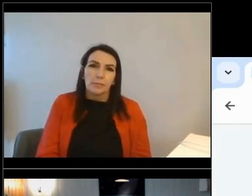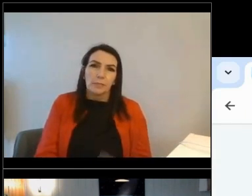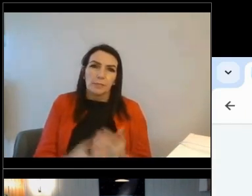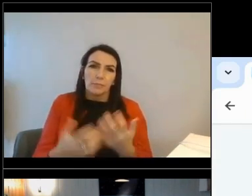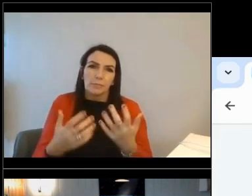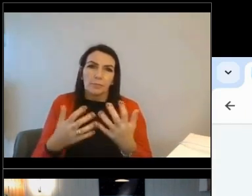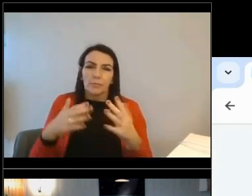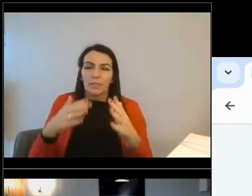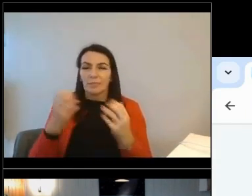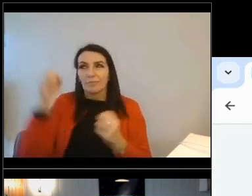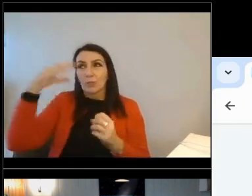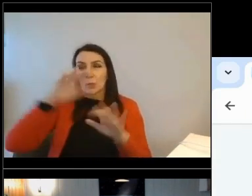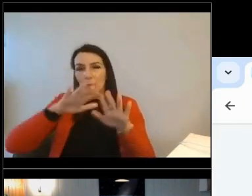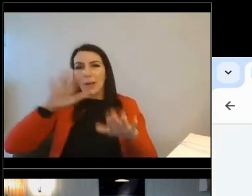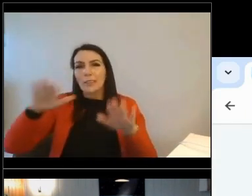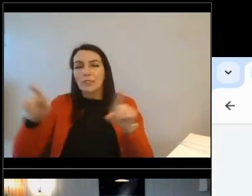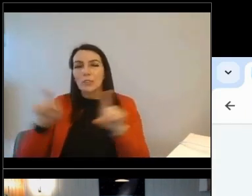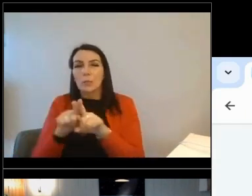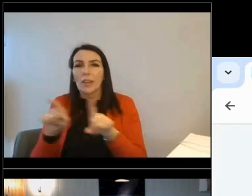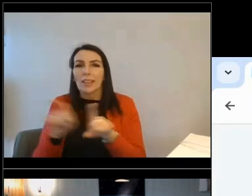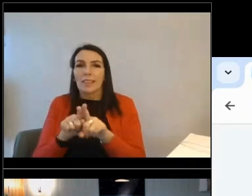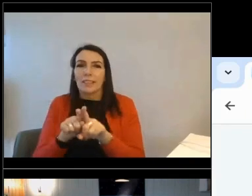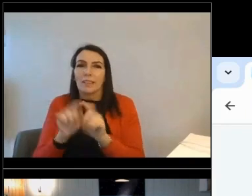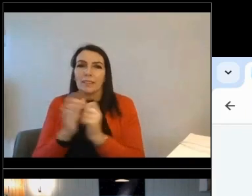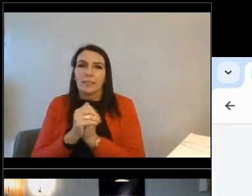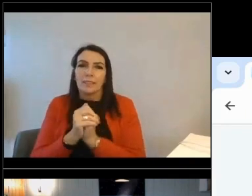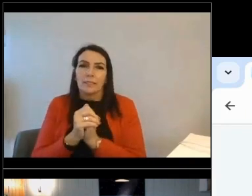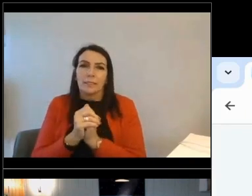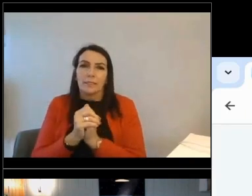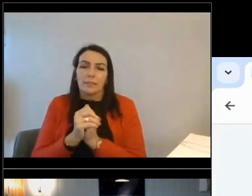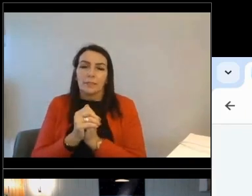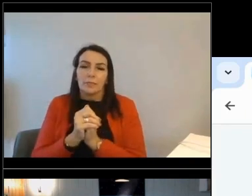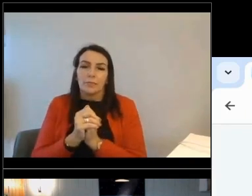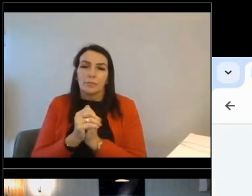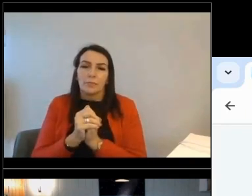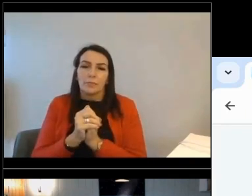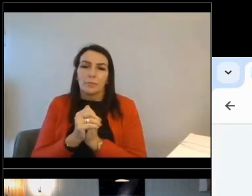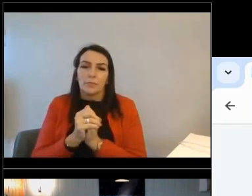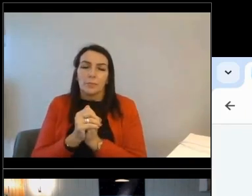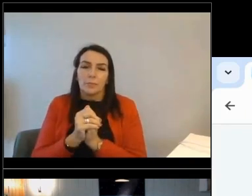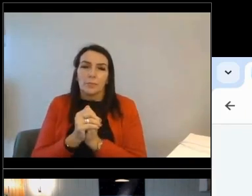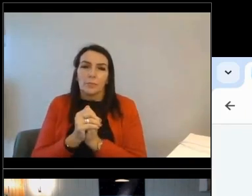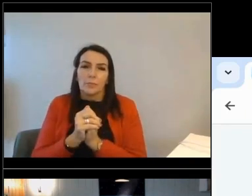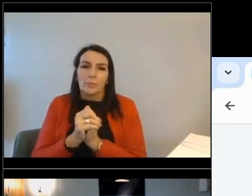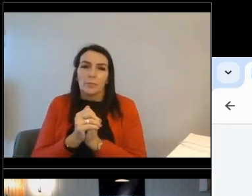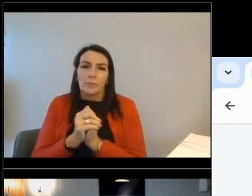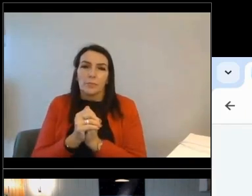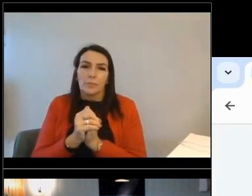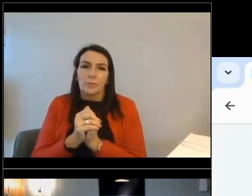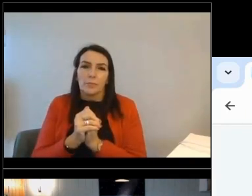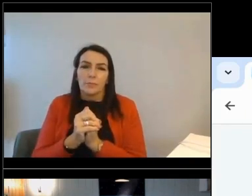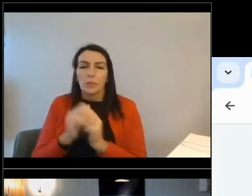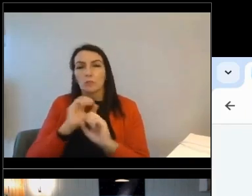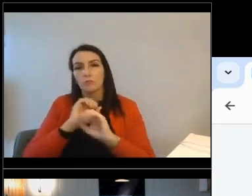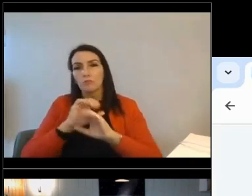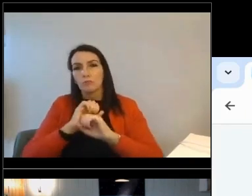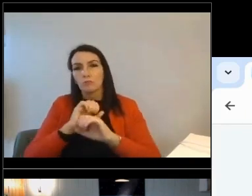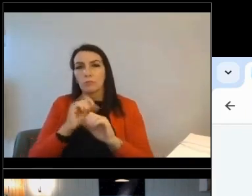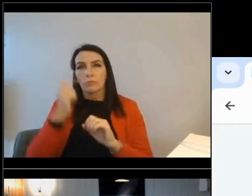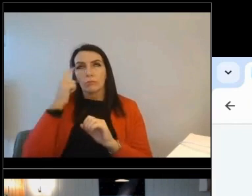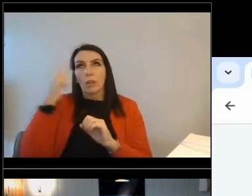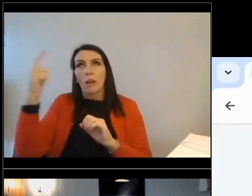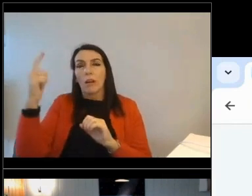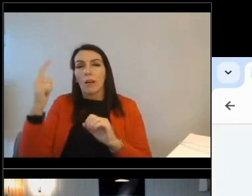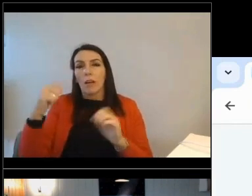panels, which are necessary really for increasing EPC bands. So to give you a bit of an idea, the tool